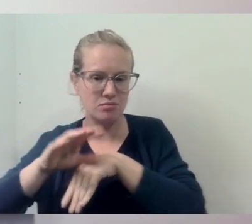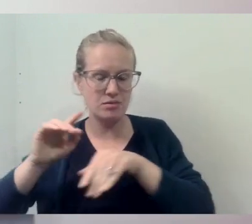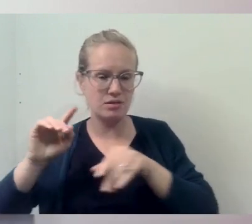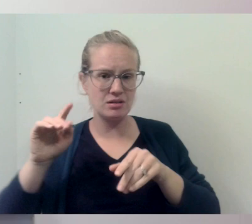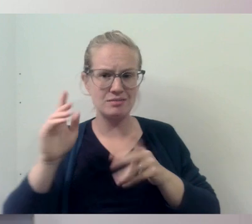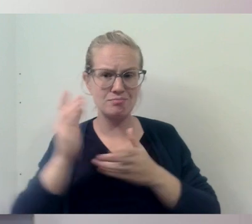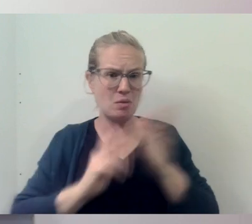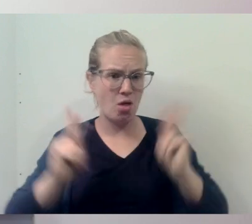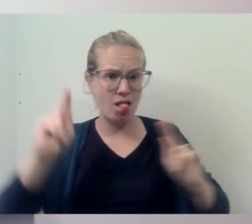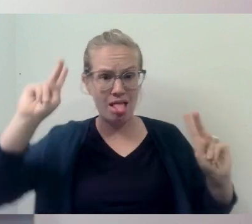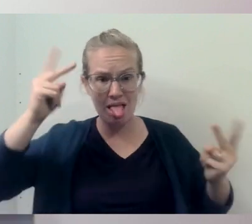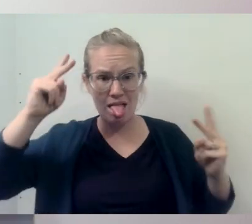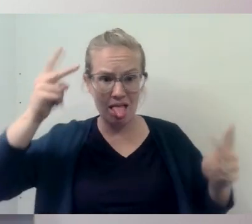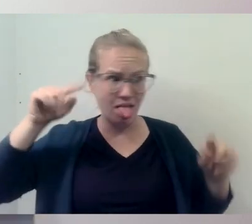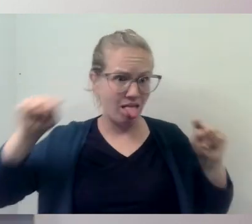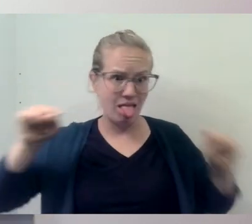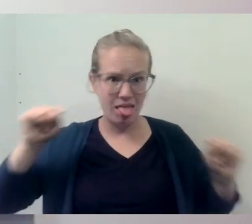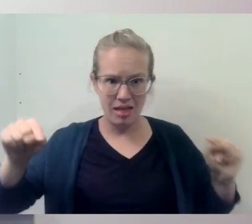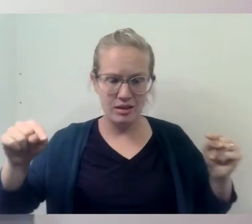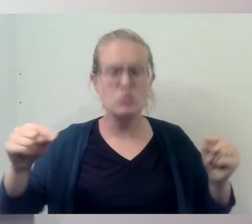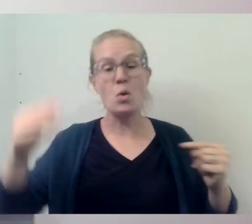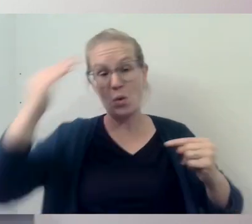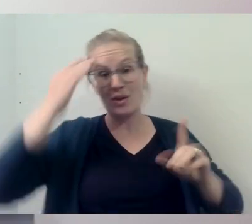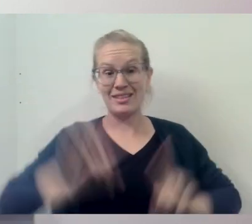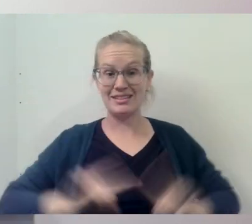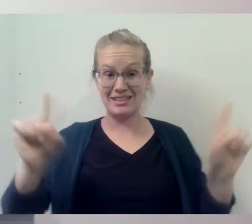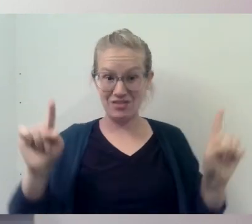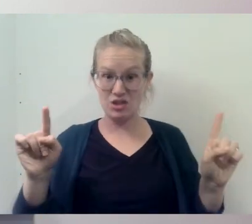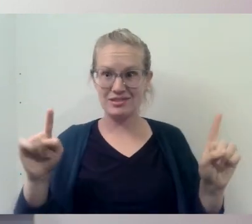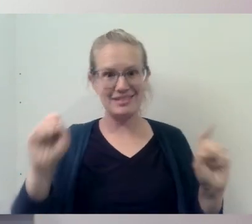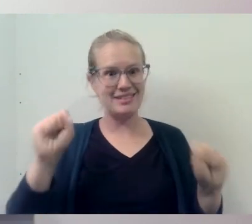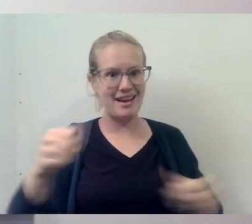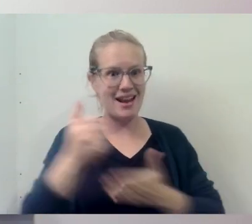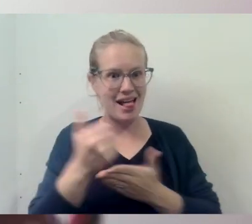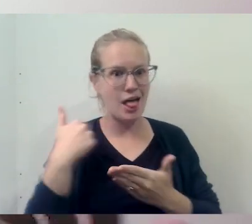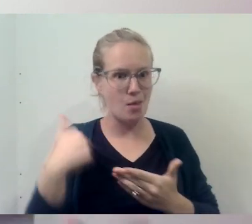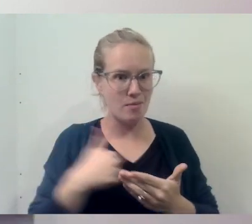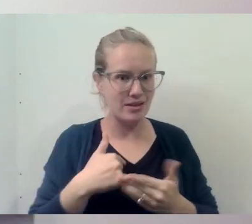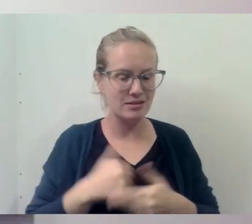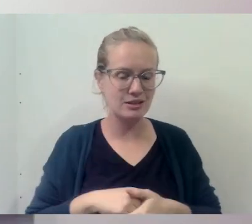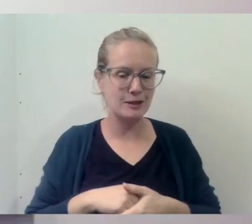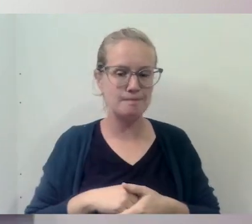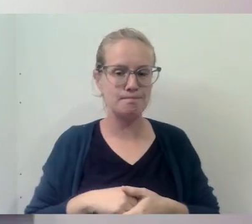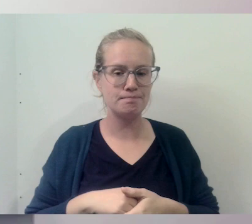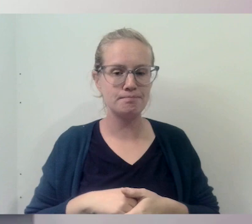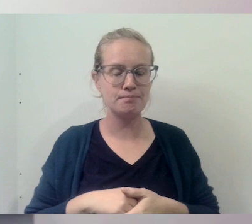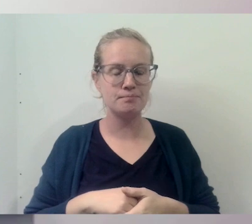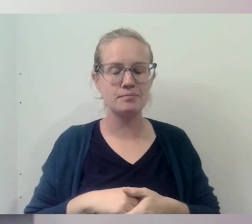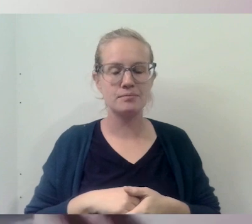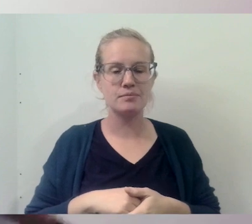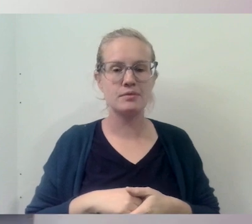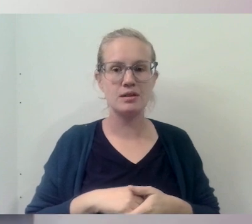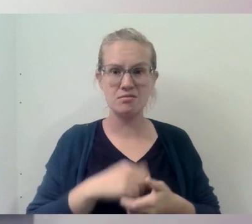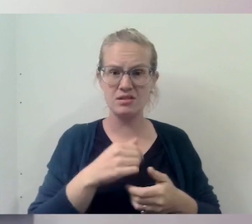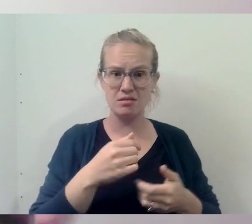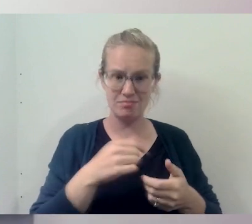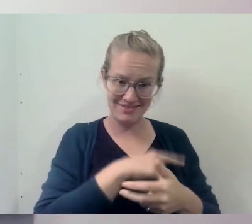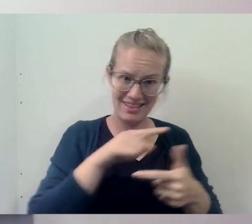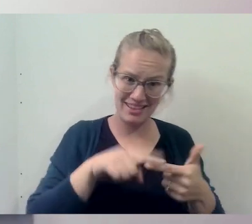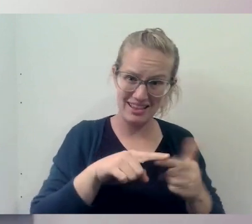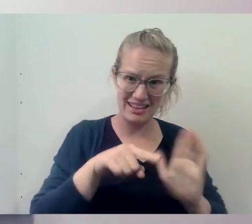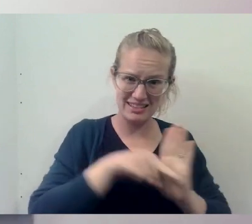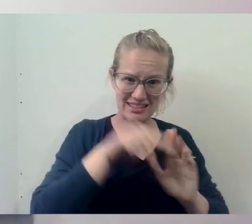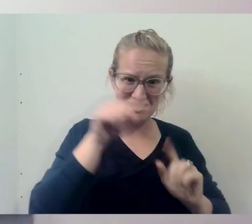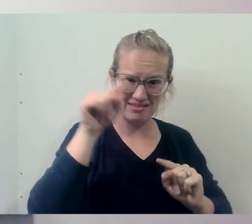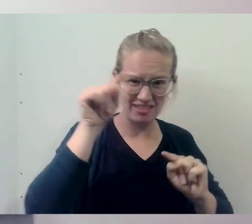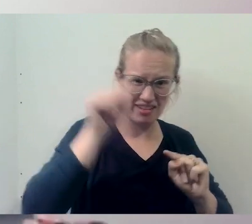know. And so just knowing the difference there, I think, helps us also in removing the stigma, because a lot